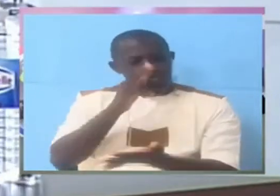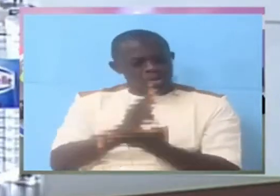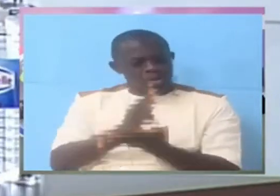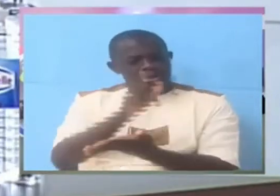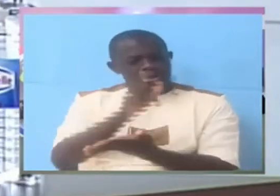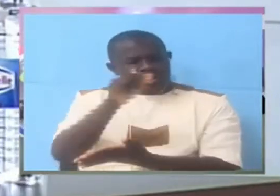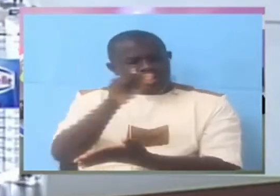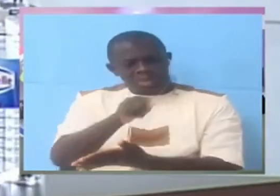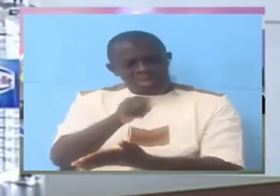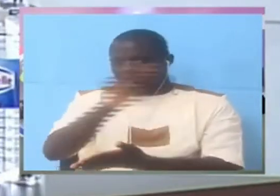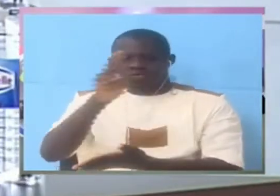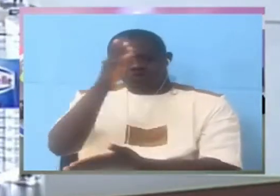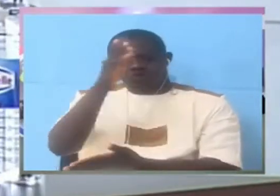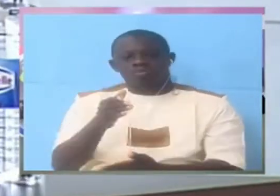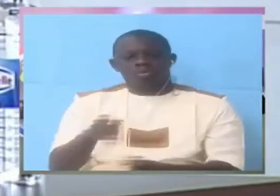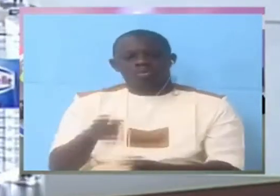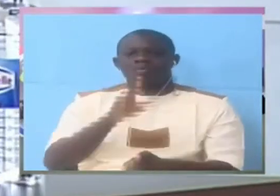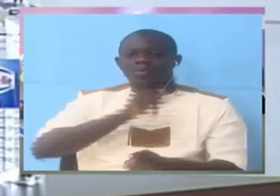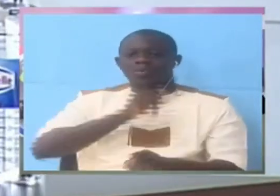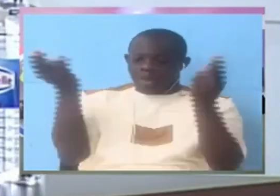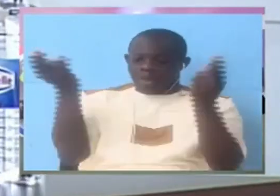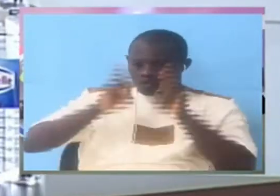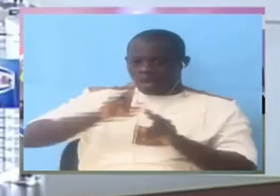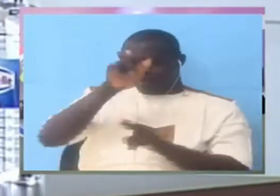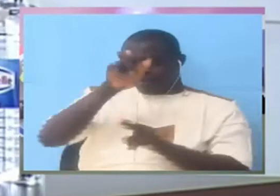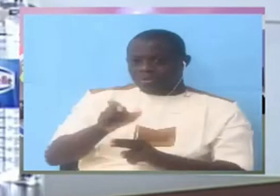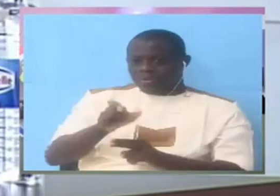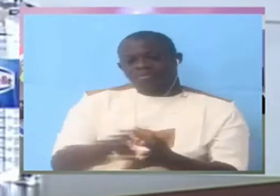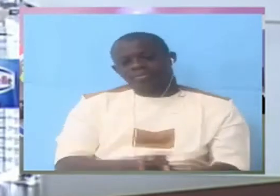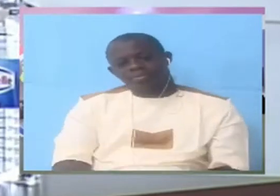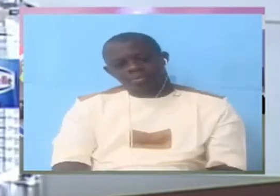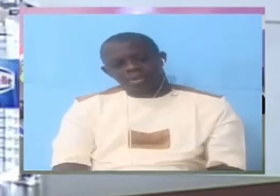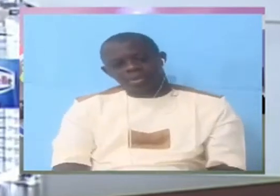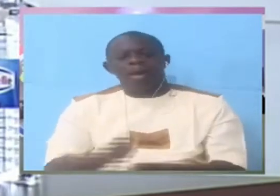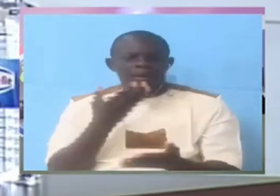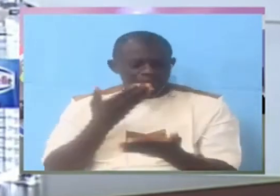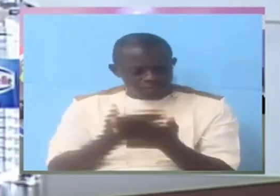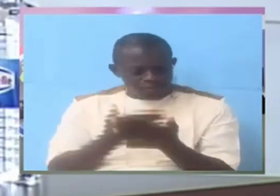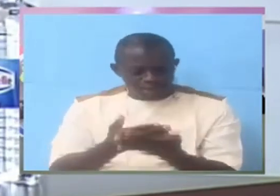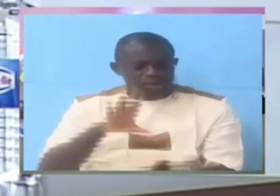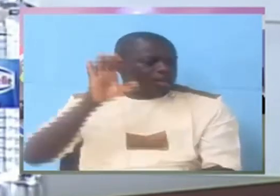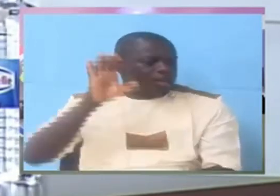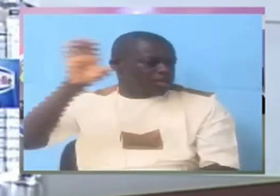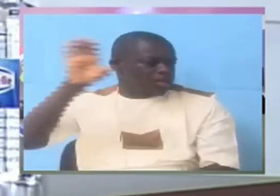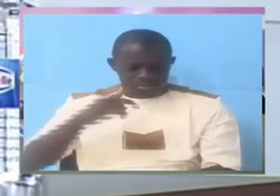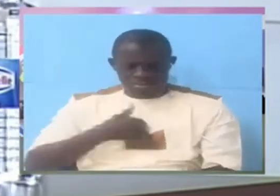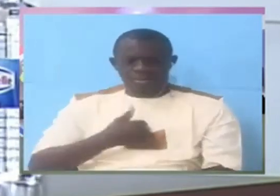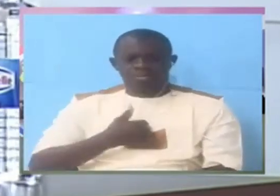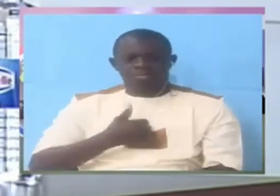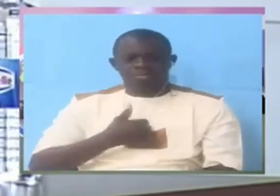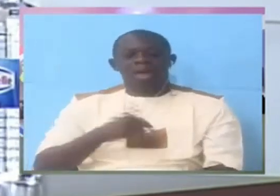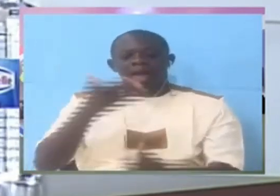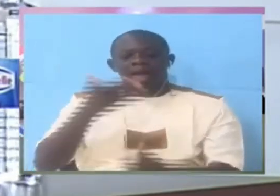mr council council yes can you listen to me no i believe that's why i'm here